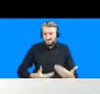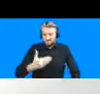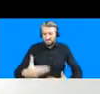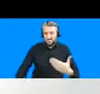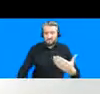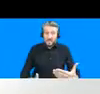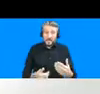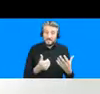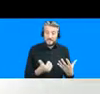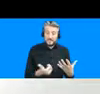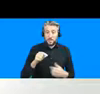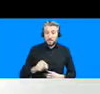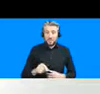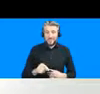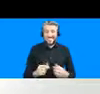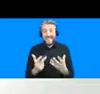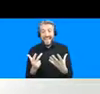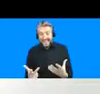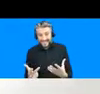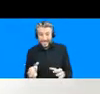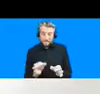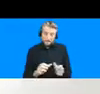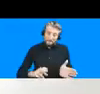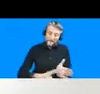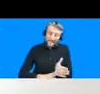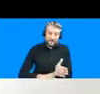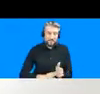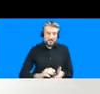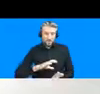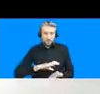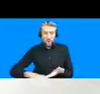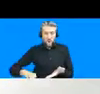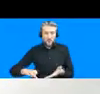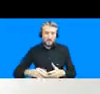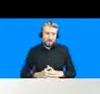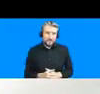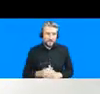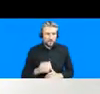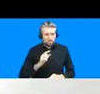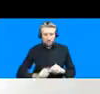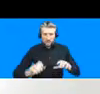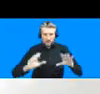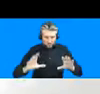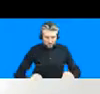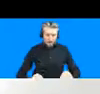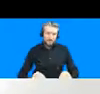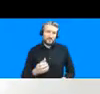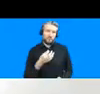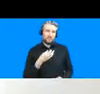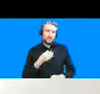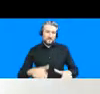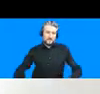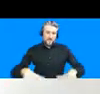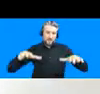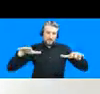.8 billion uh us dollars plan to mitigate the risk of urban flooding and also to launch a series of infrastructure